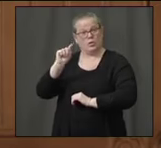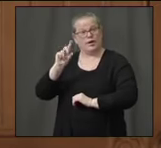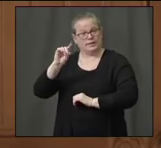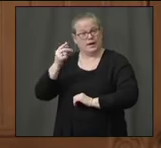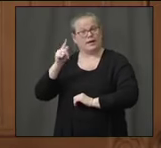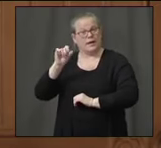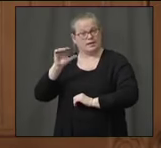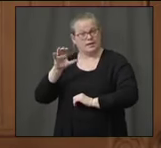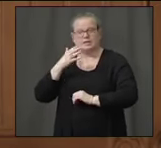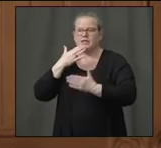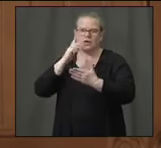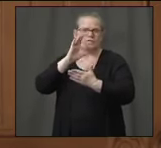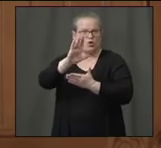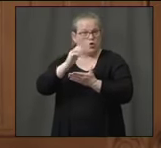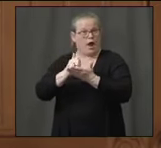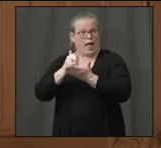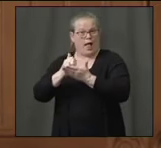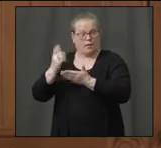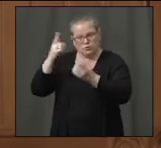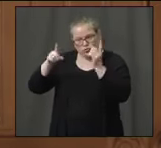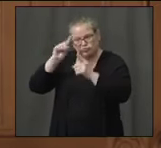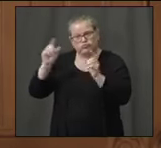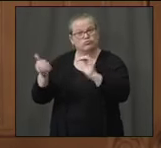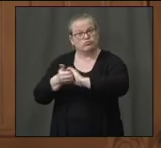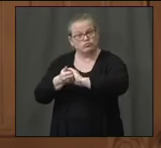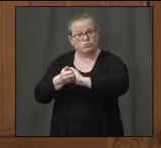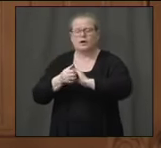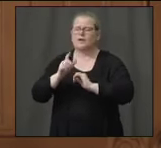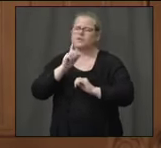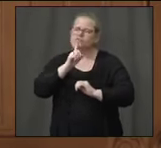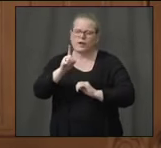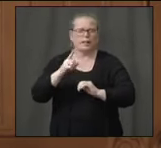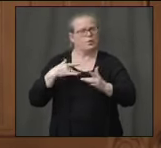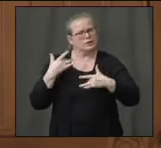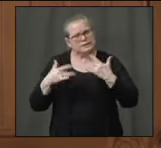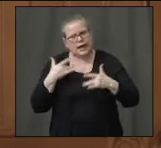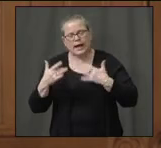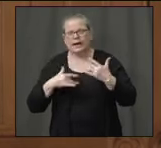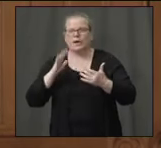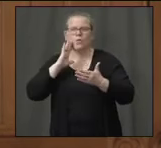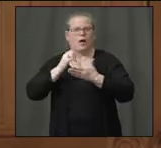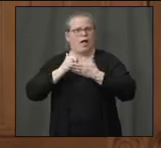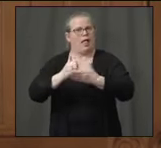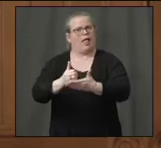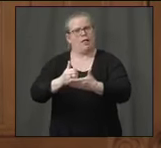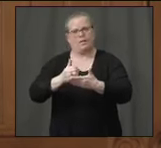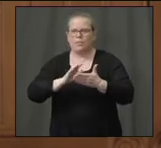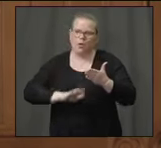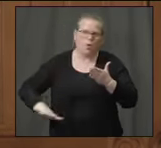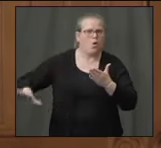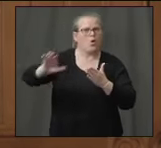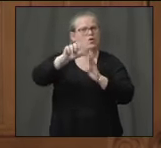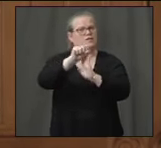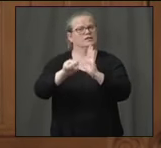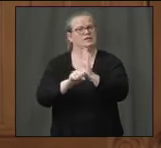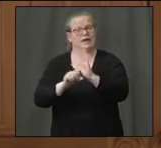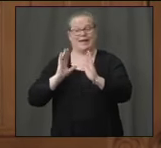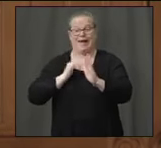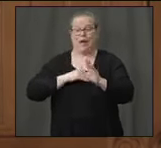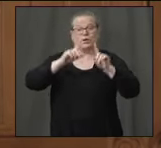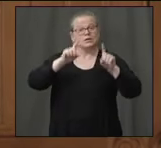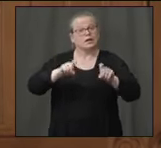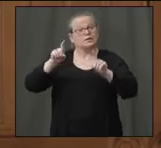We couldn't be more excited. This is a tremendous advancement for our capabilities across the state to substantially increase our testing.